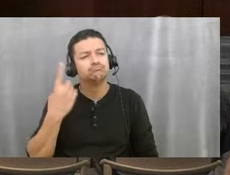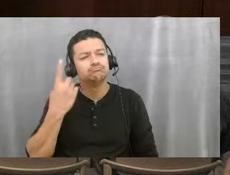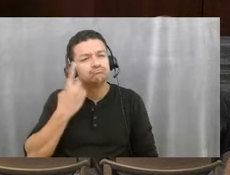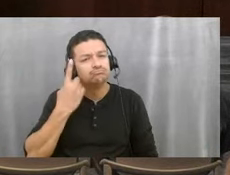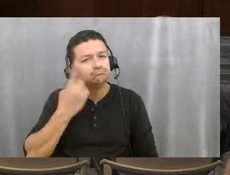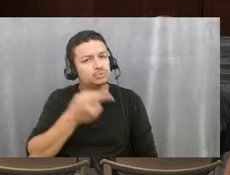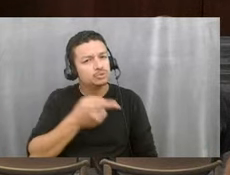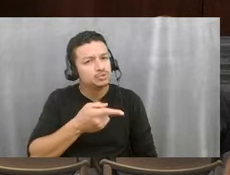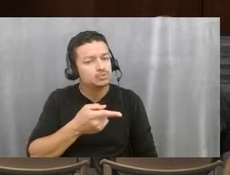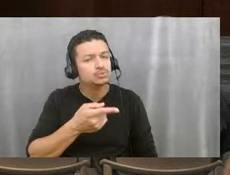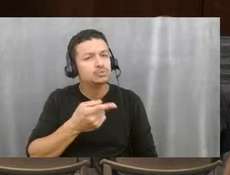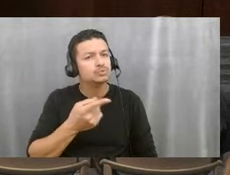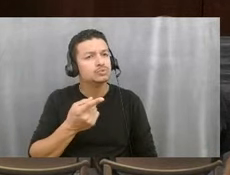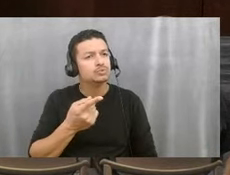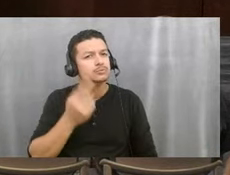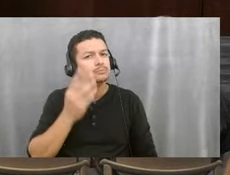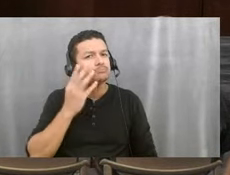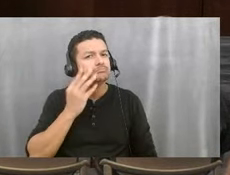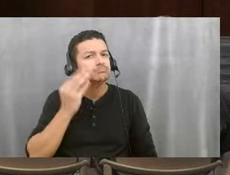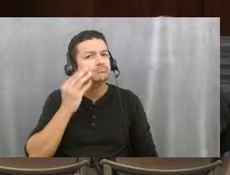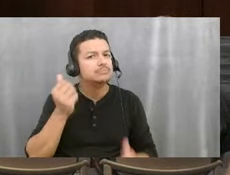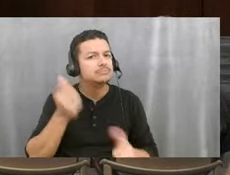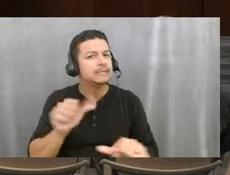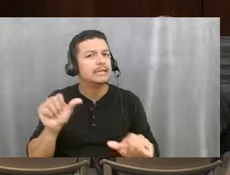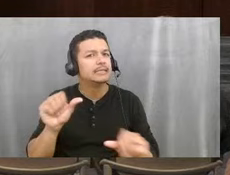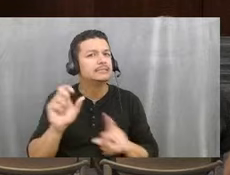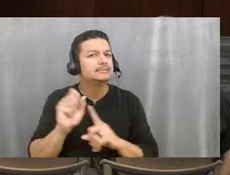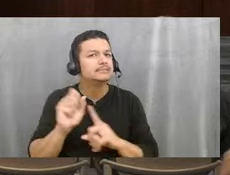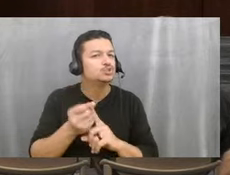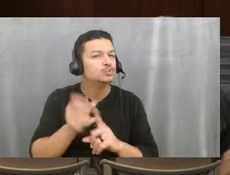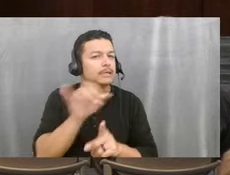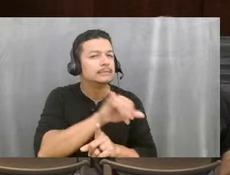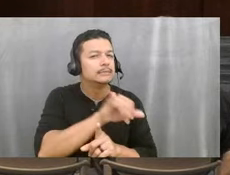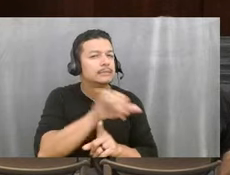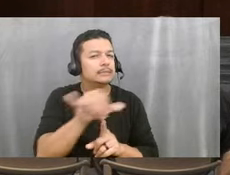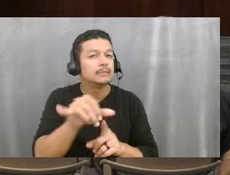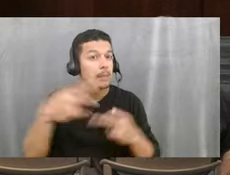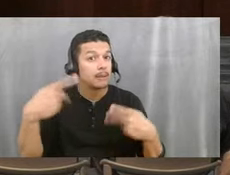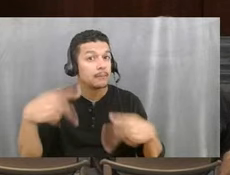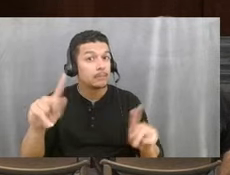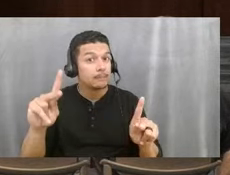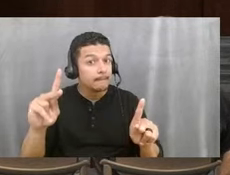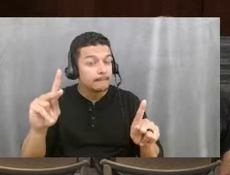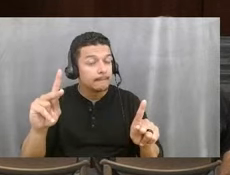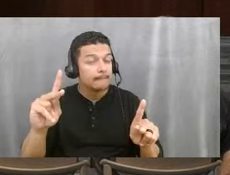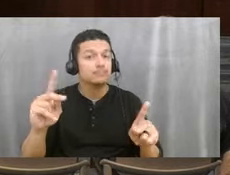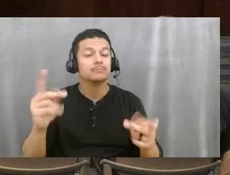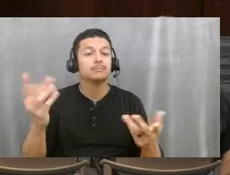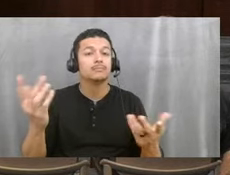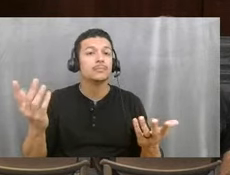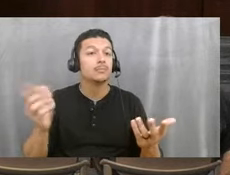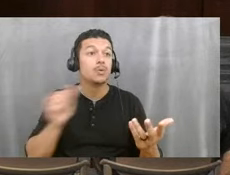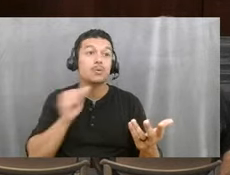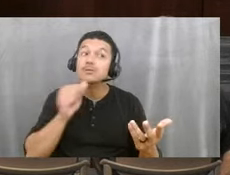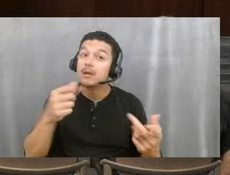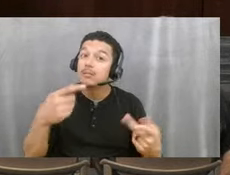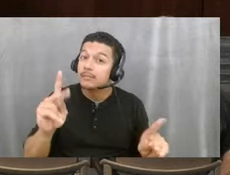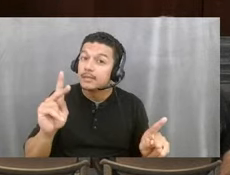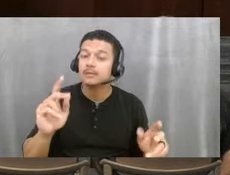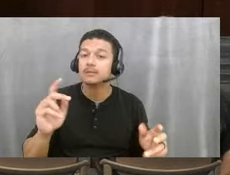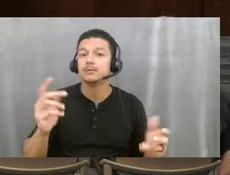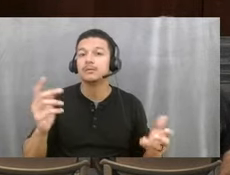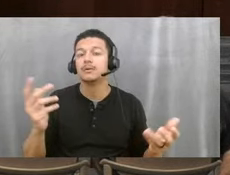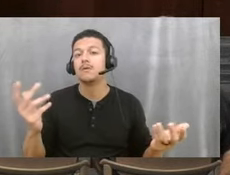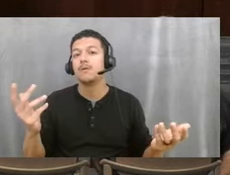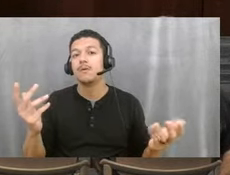cases like that where it's permitted or not permitted and from a